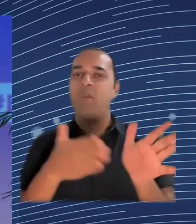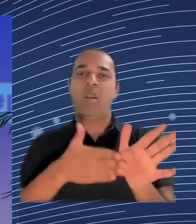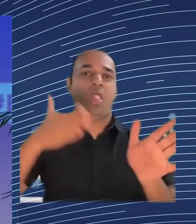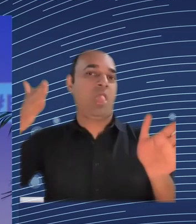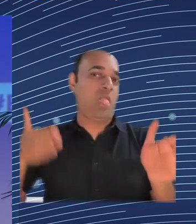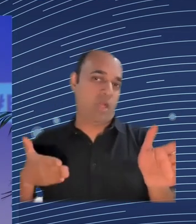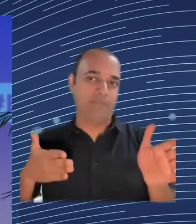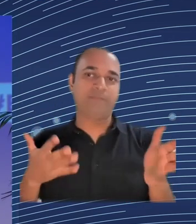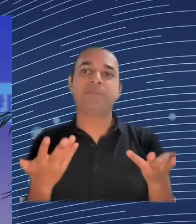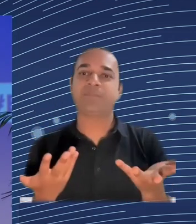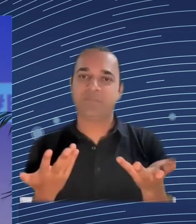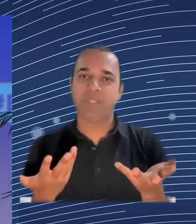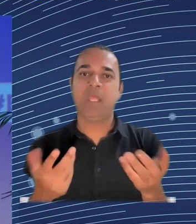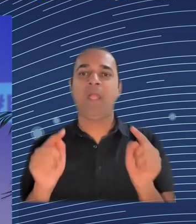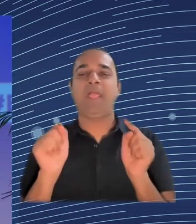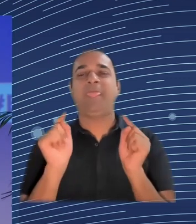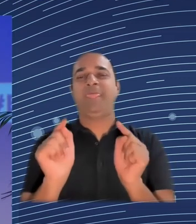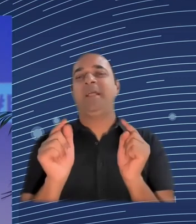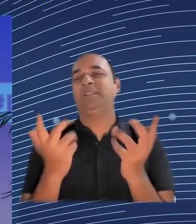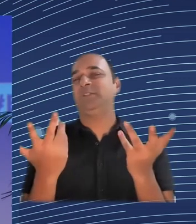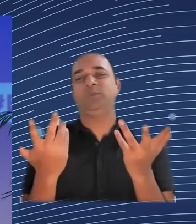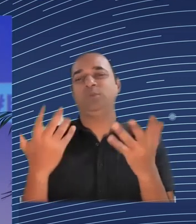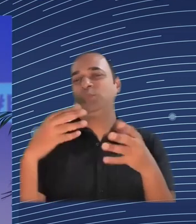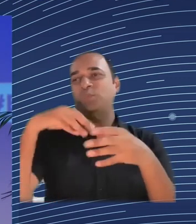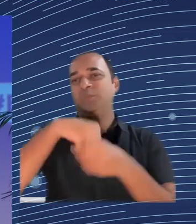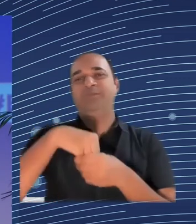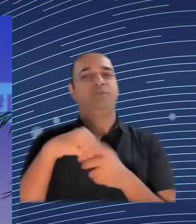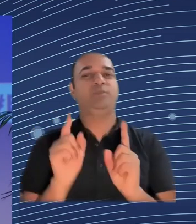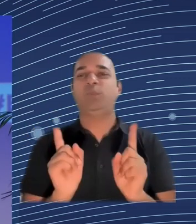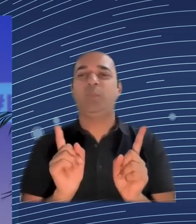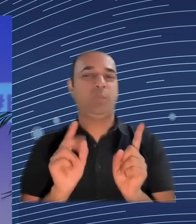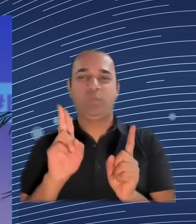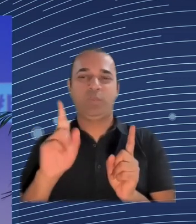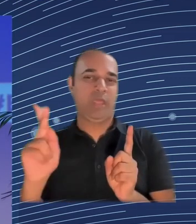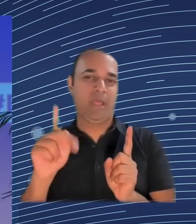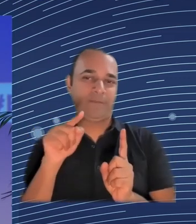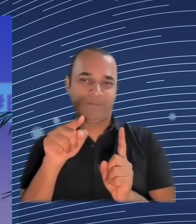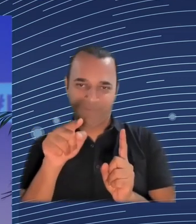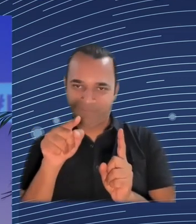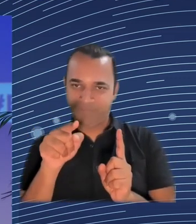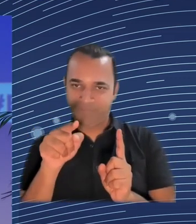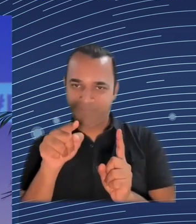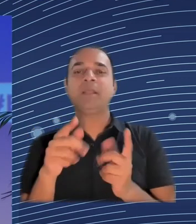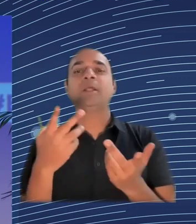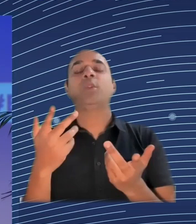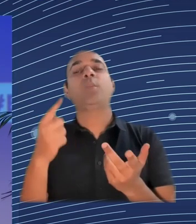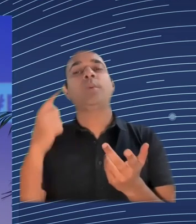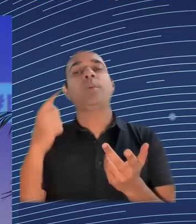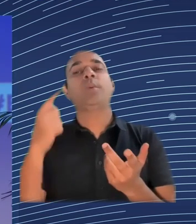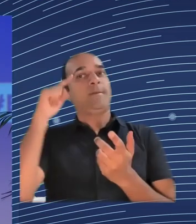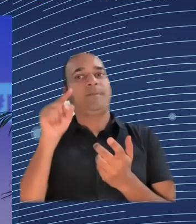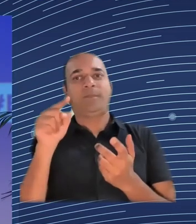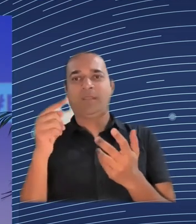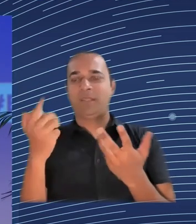And many of our big cities are doing well, and they should continue to do well. But when we're looking at the biggest innovation that we've seen, possibly this century,